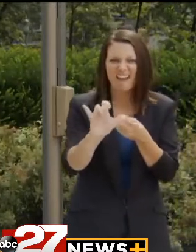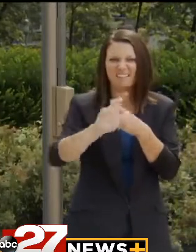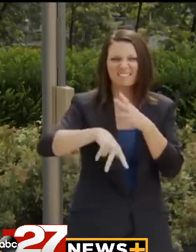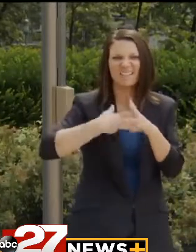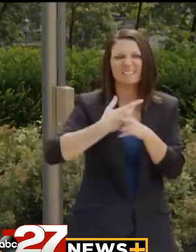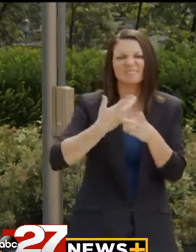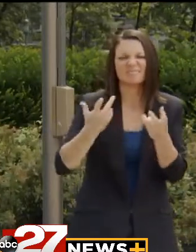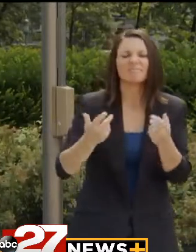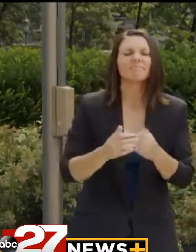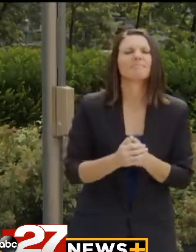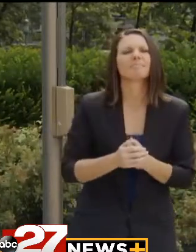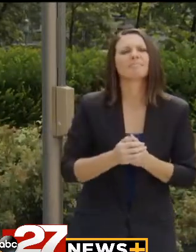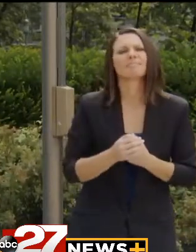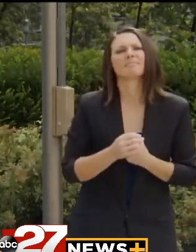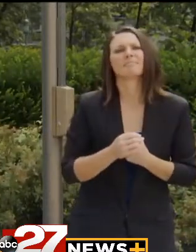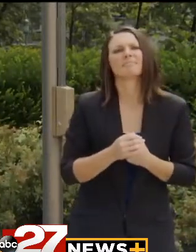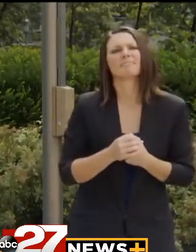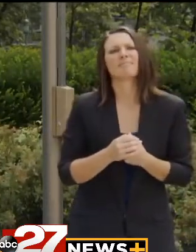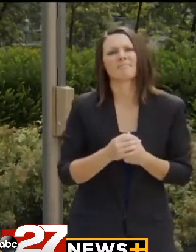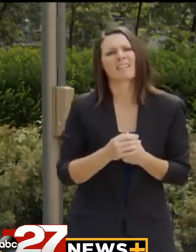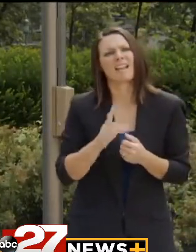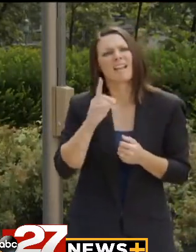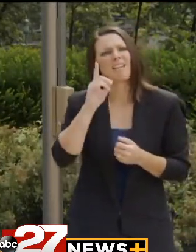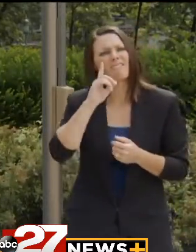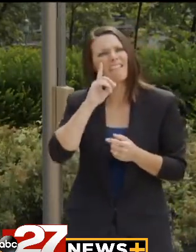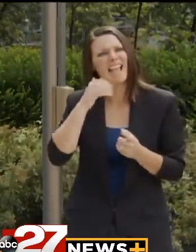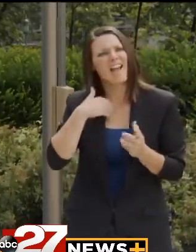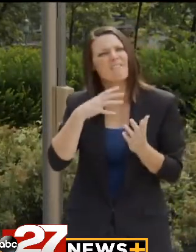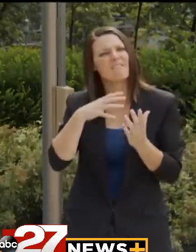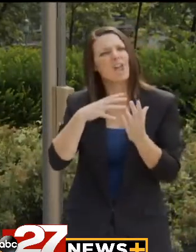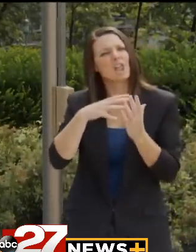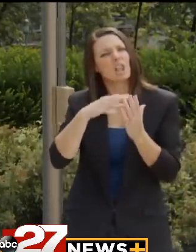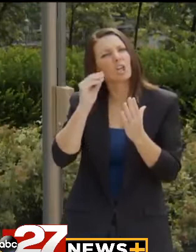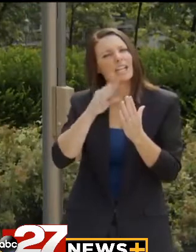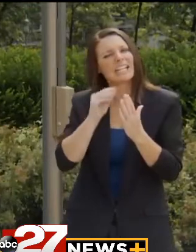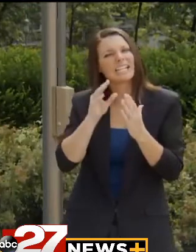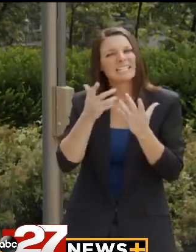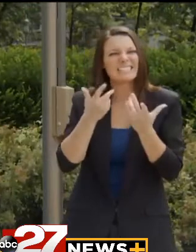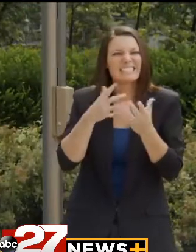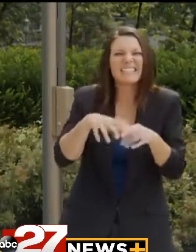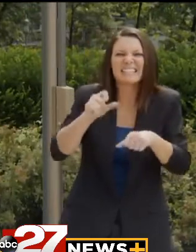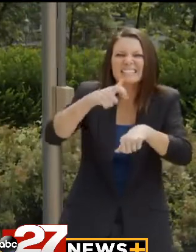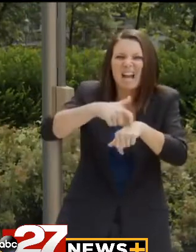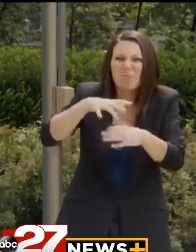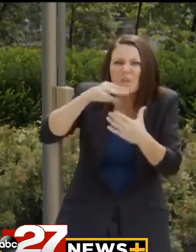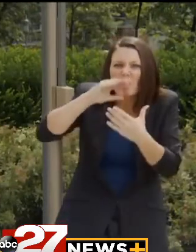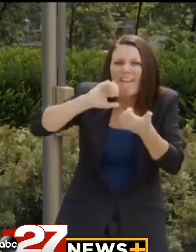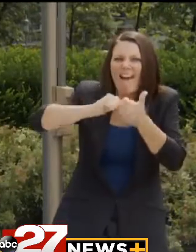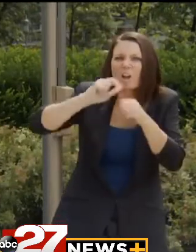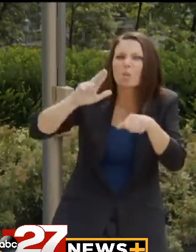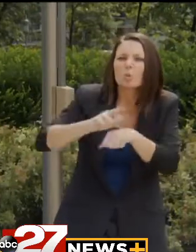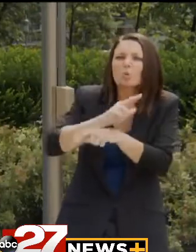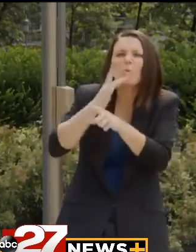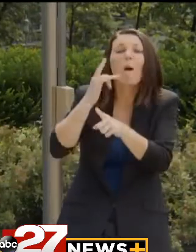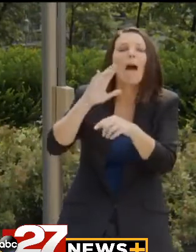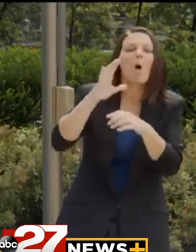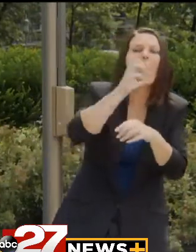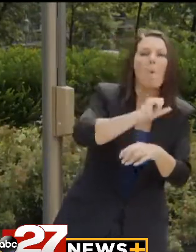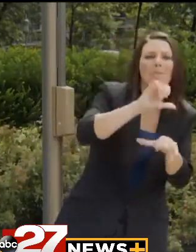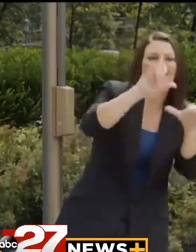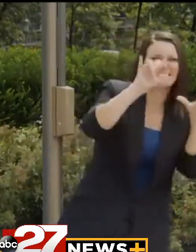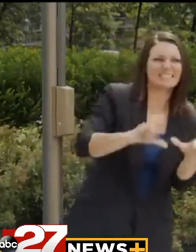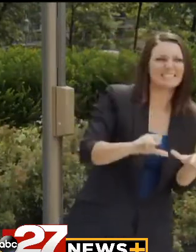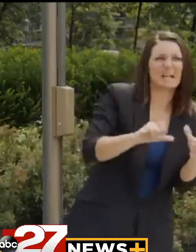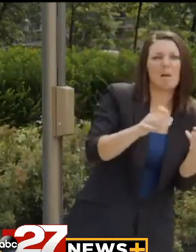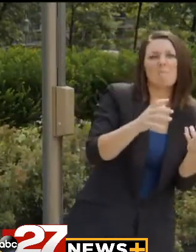that matter. But, uh, you know, I think there was a bit of a learning curve with individuals initially being used to the old system and having to